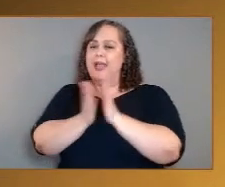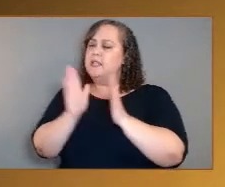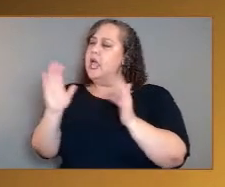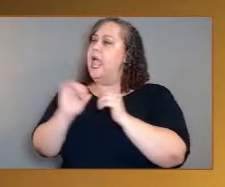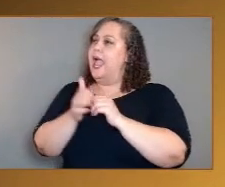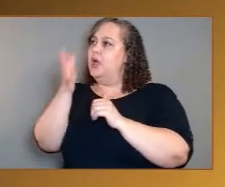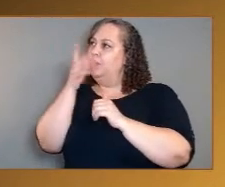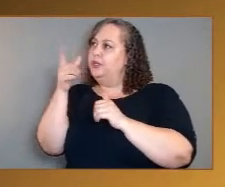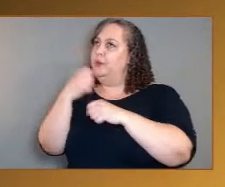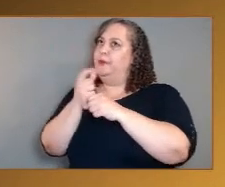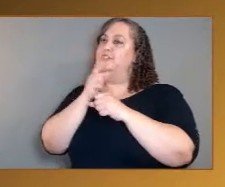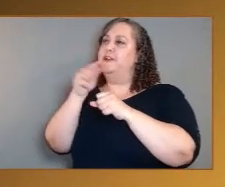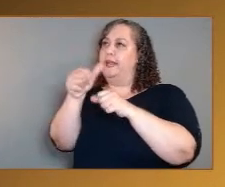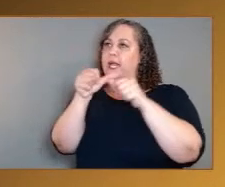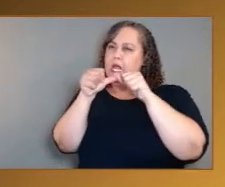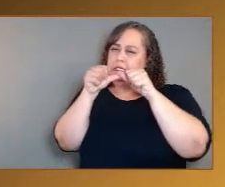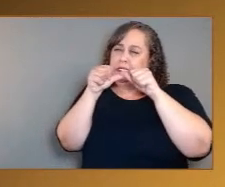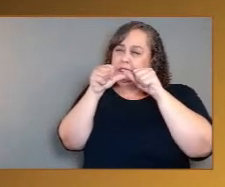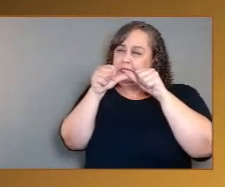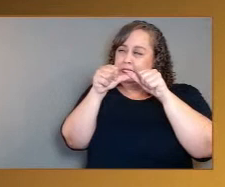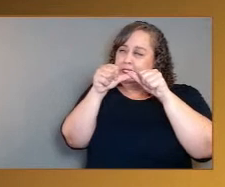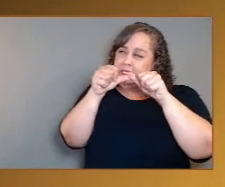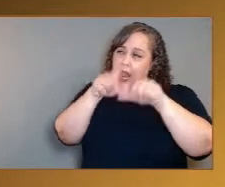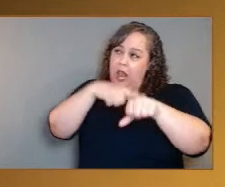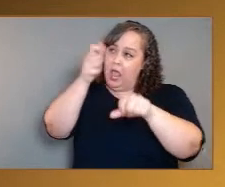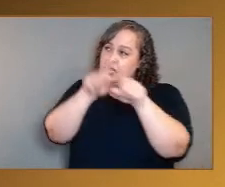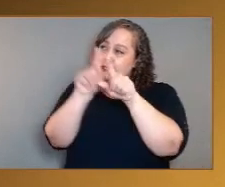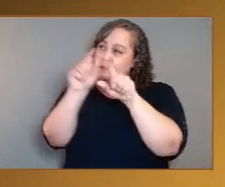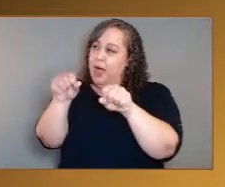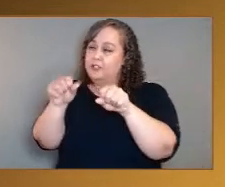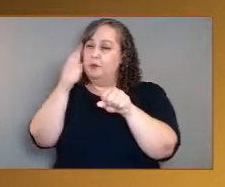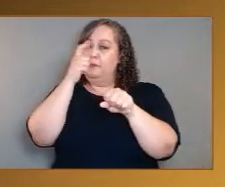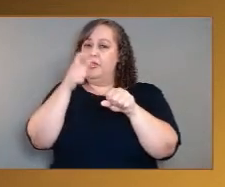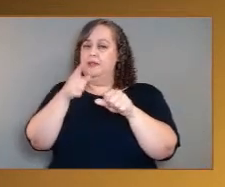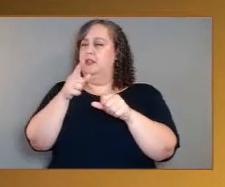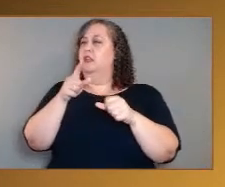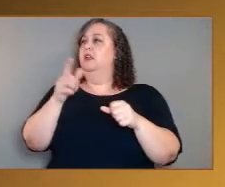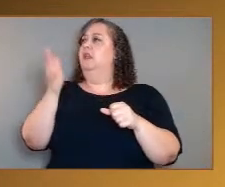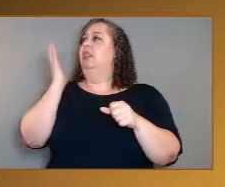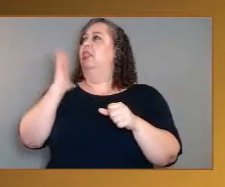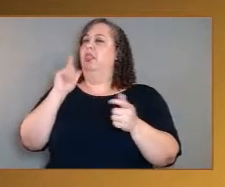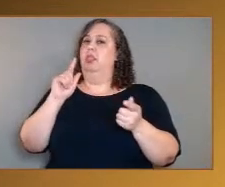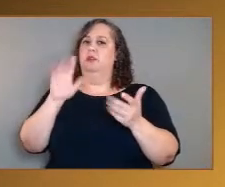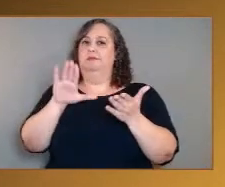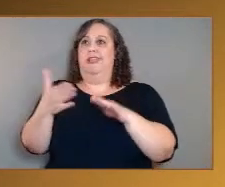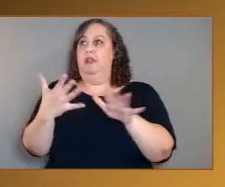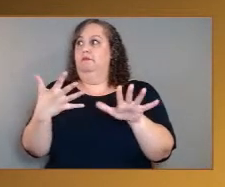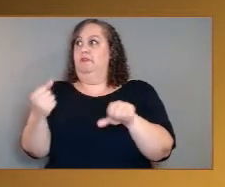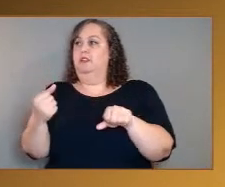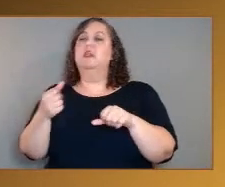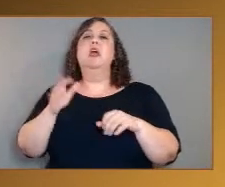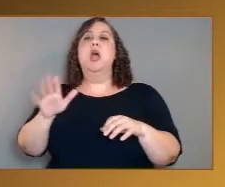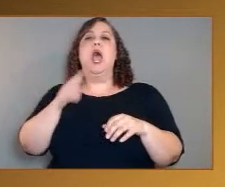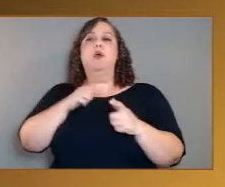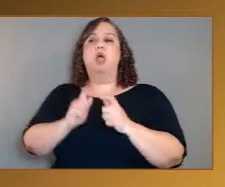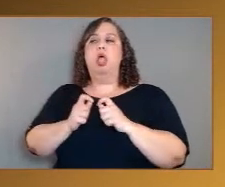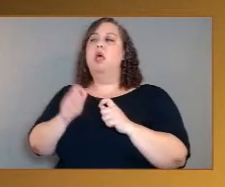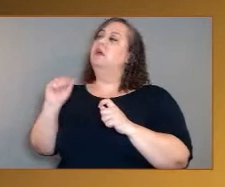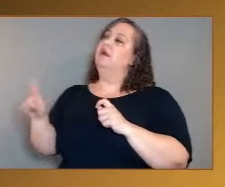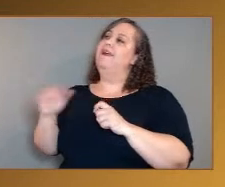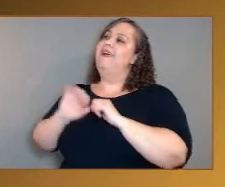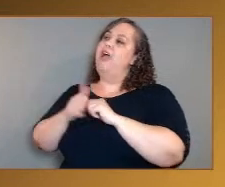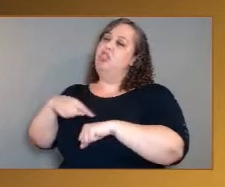since most die so fast? I'm going to tweak this slightly to add just about how long each mission is expected to